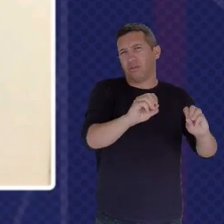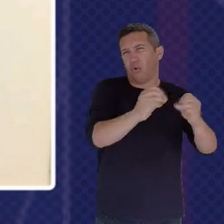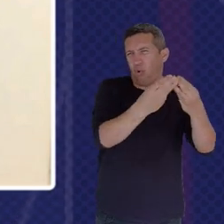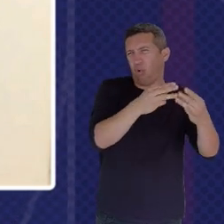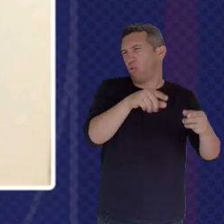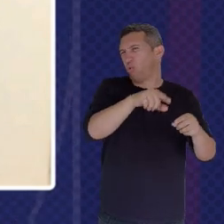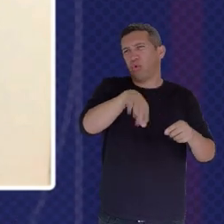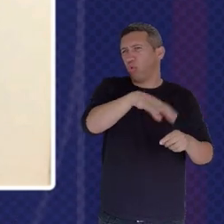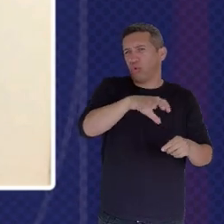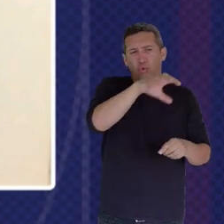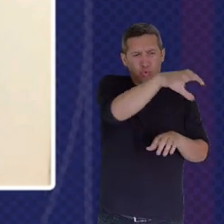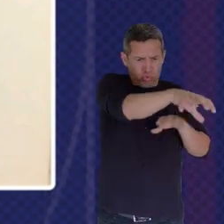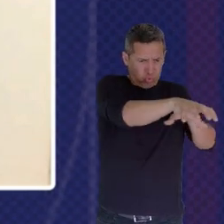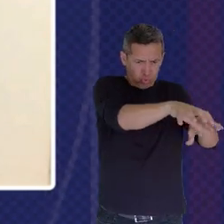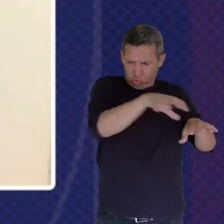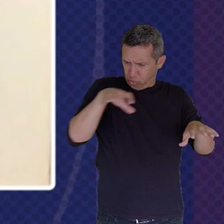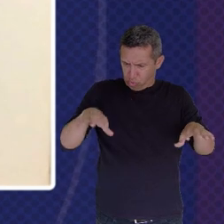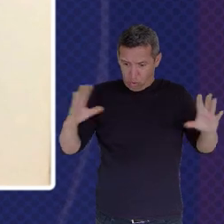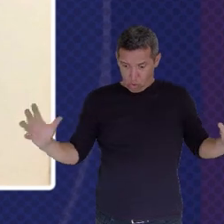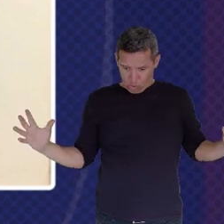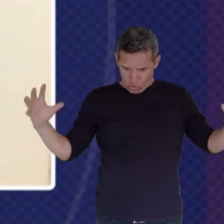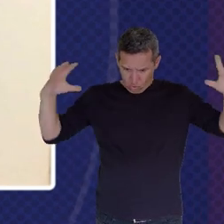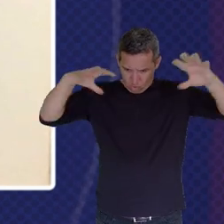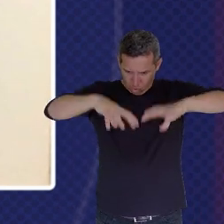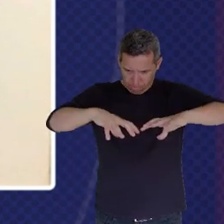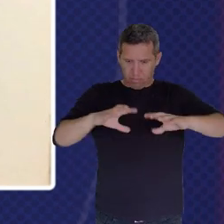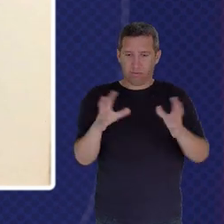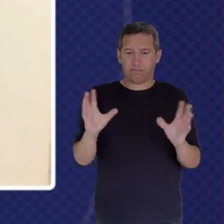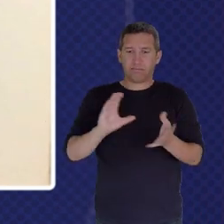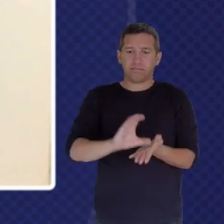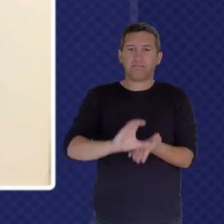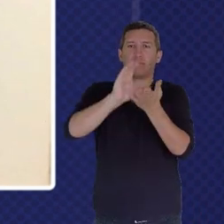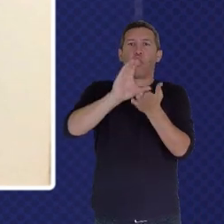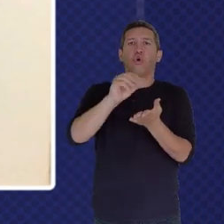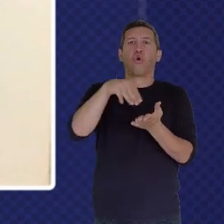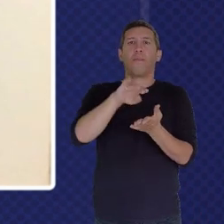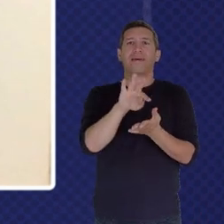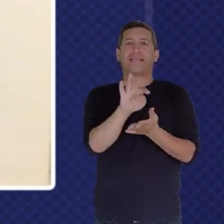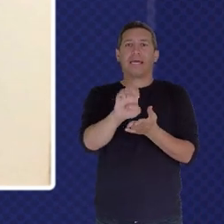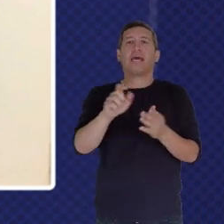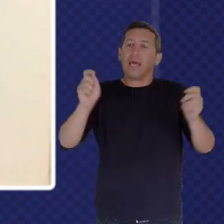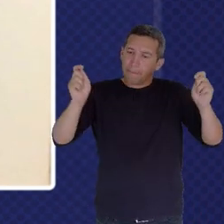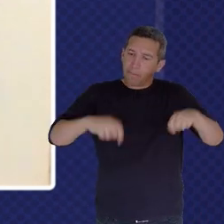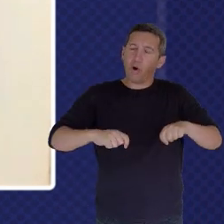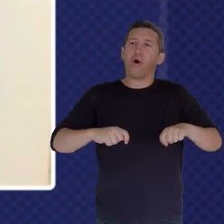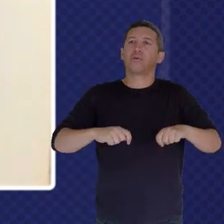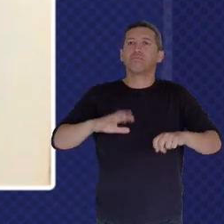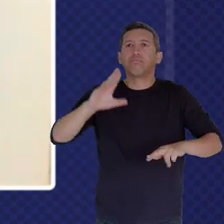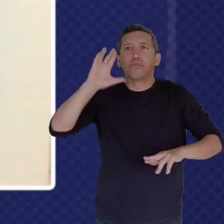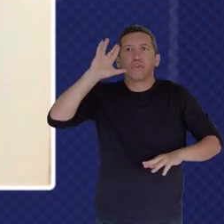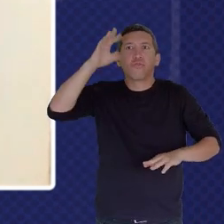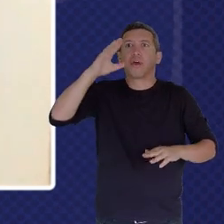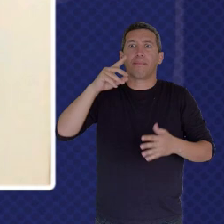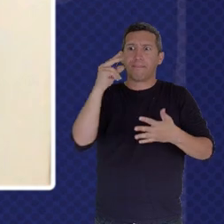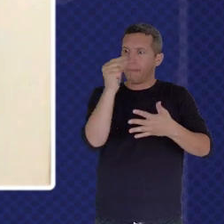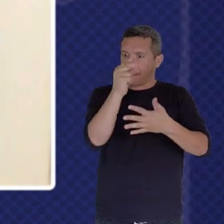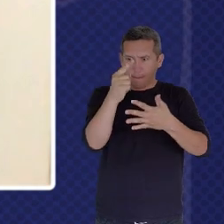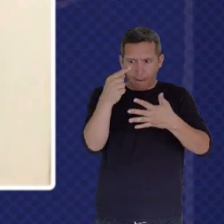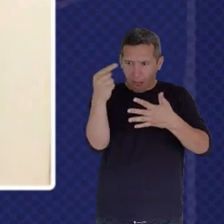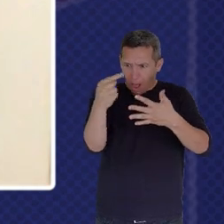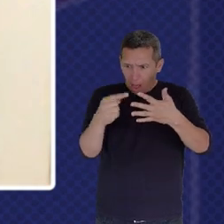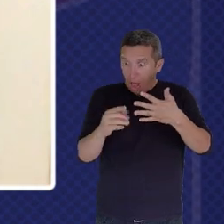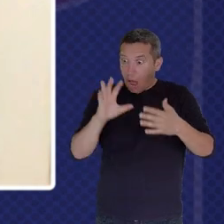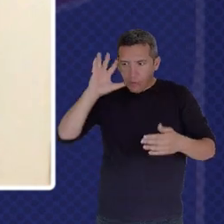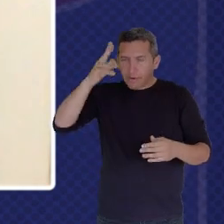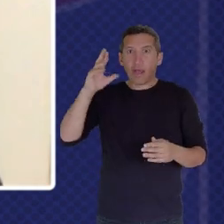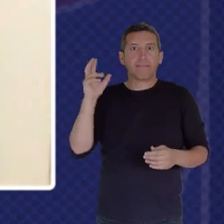Committee That Can Take Decision Almost Immediately So If You